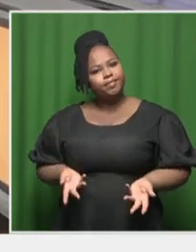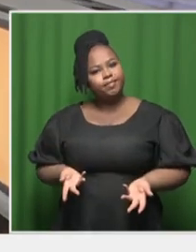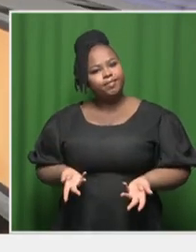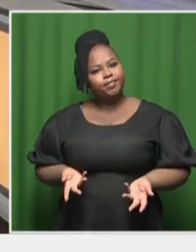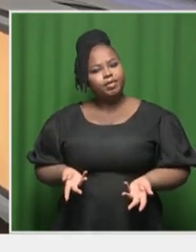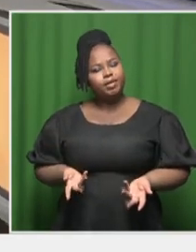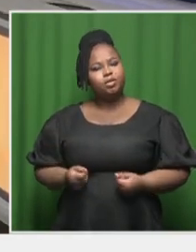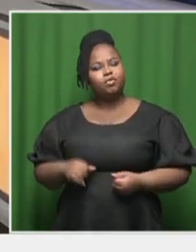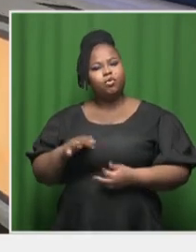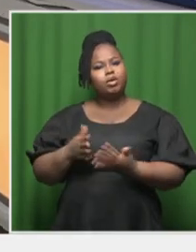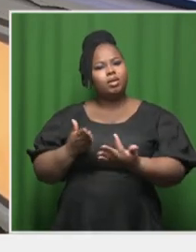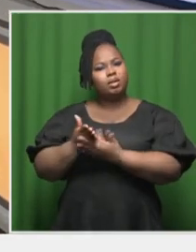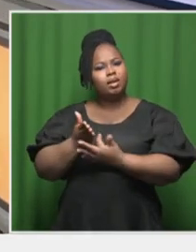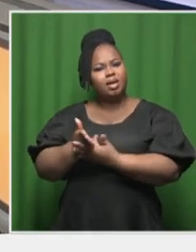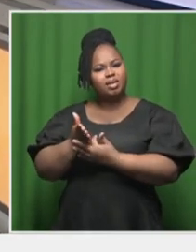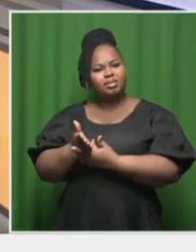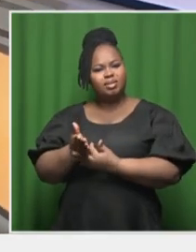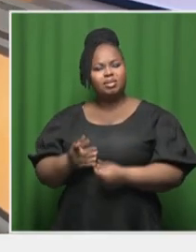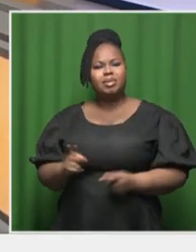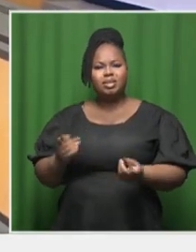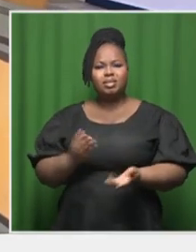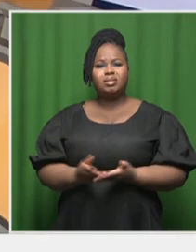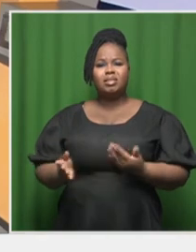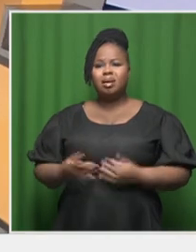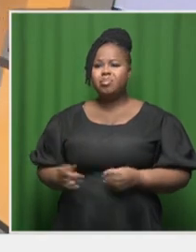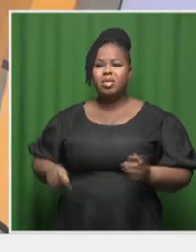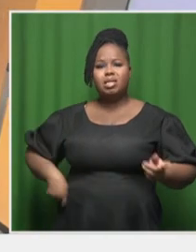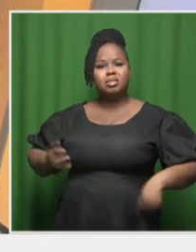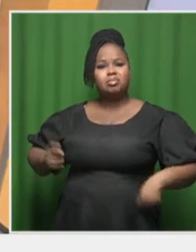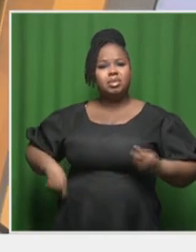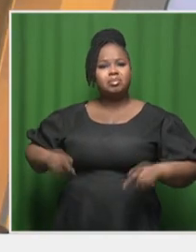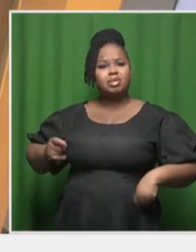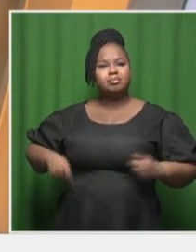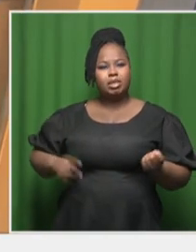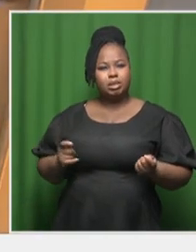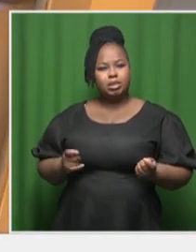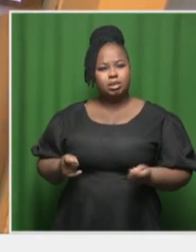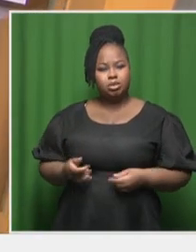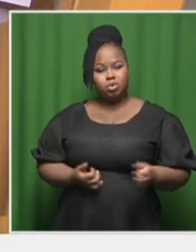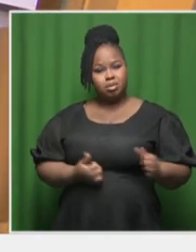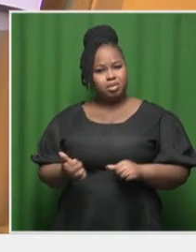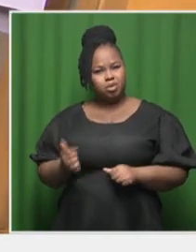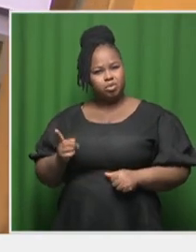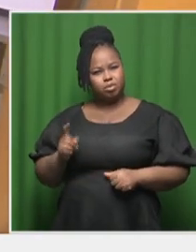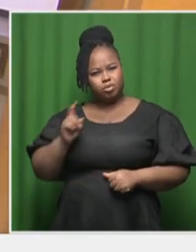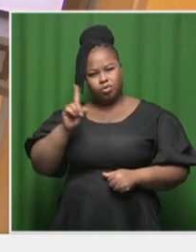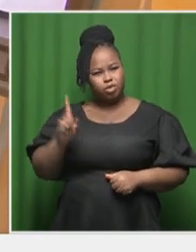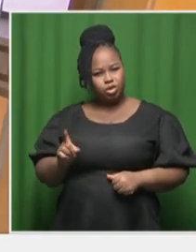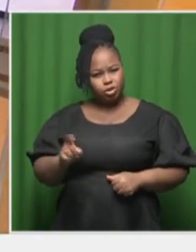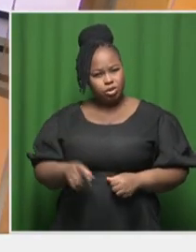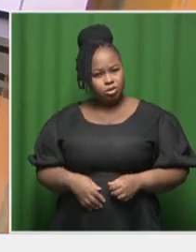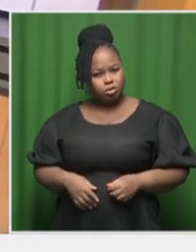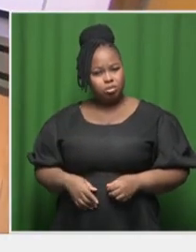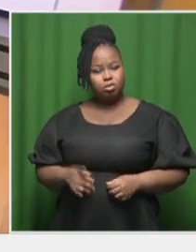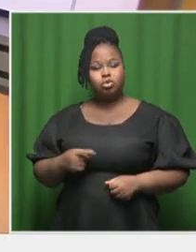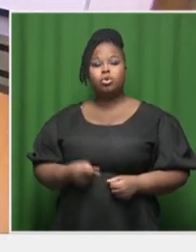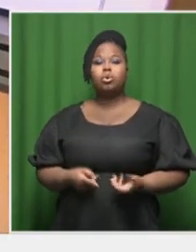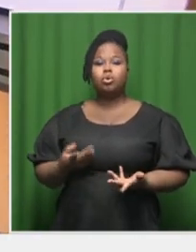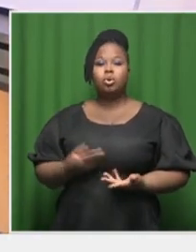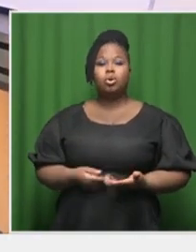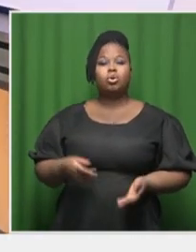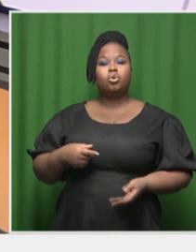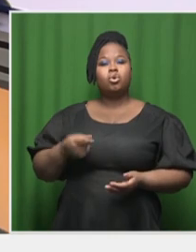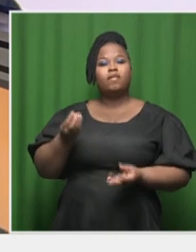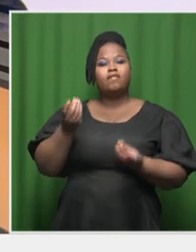grid access. And they're laying out all of this money. So, perhaps just back to that, that initial question, have you done an economic